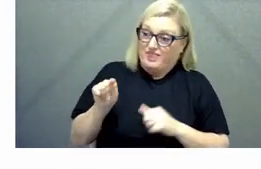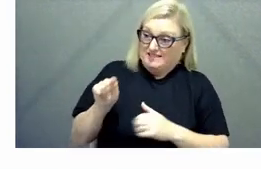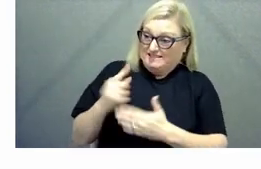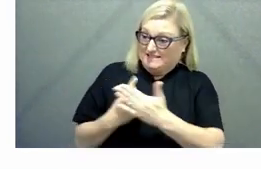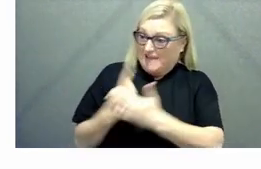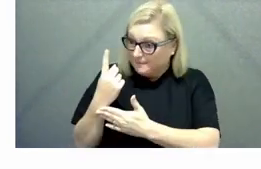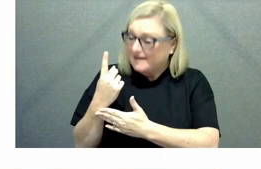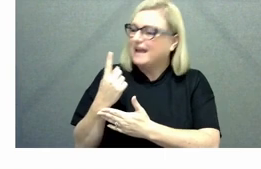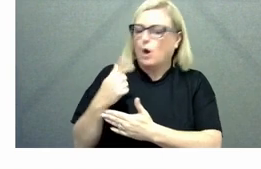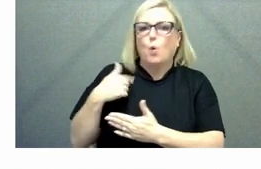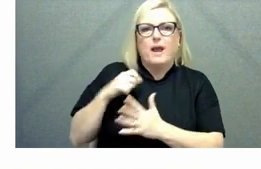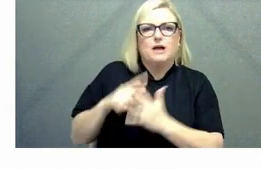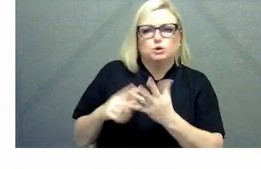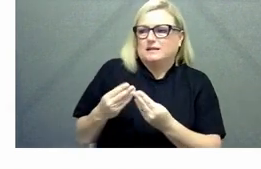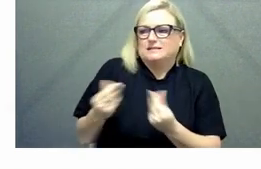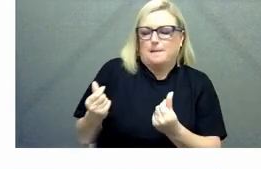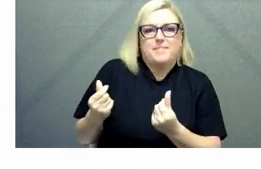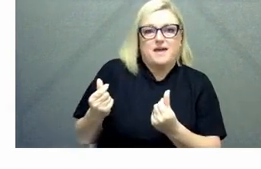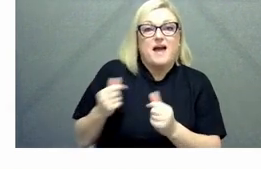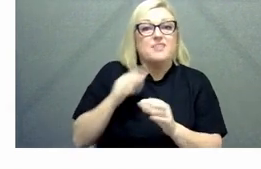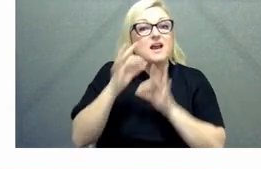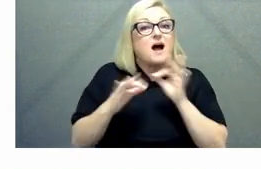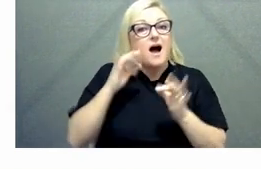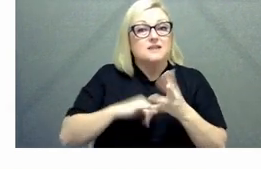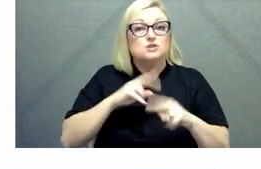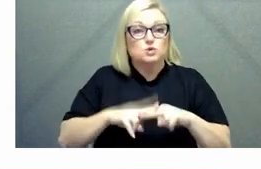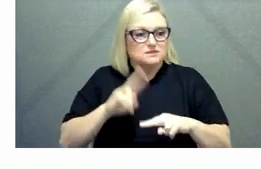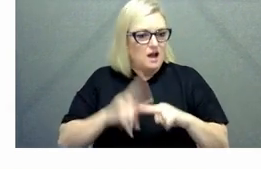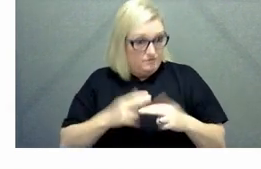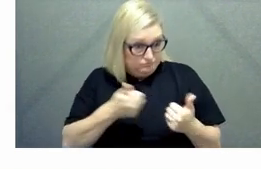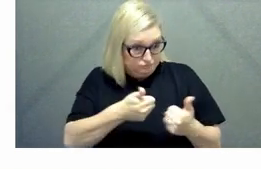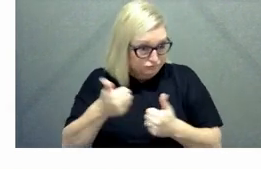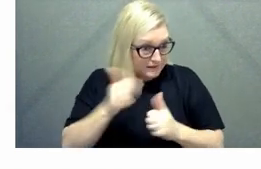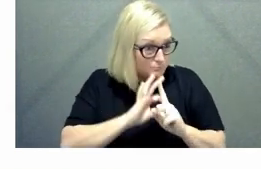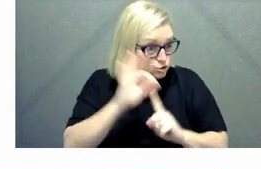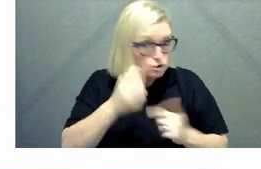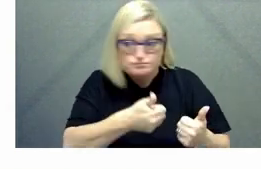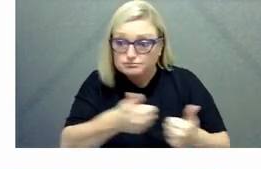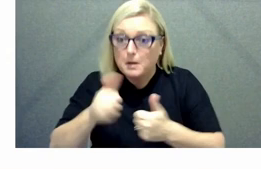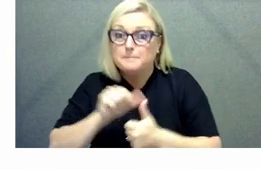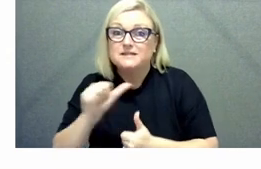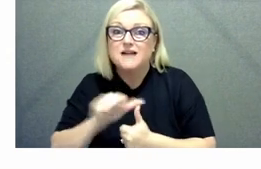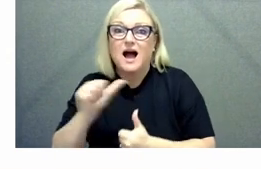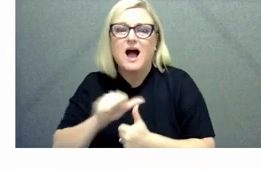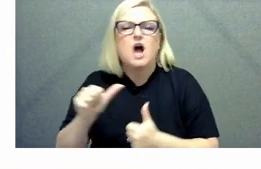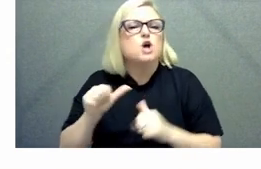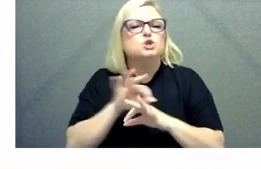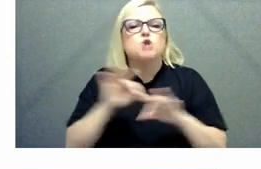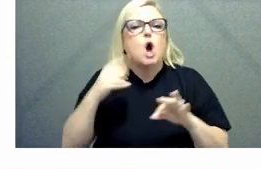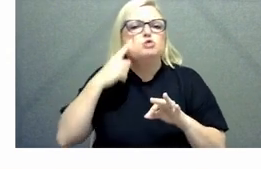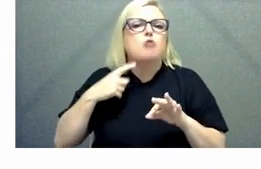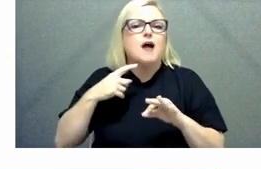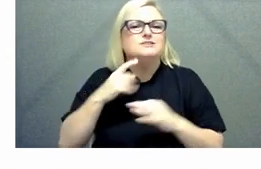if that is making a difference they are very simple things that you can do don't sweep it under the carpet don't try and go oh